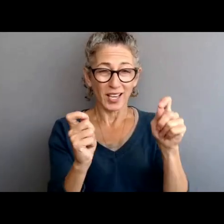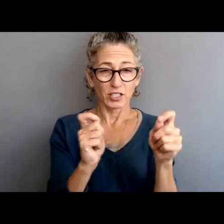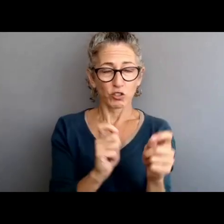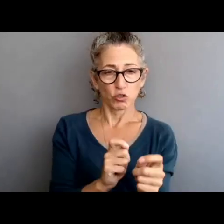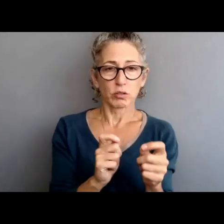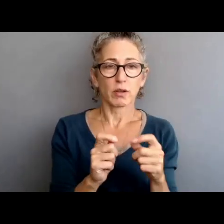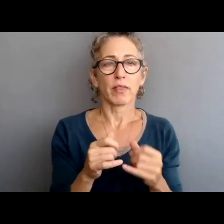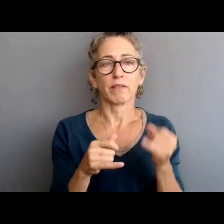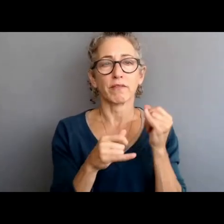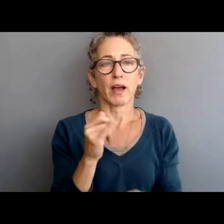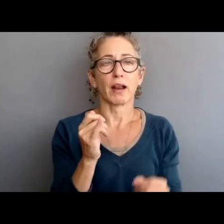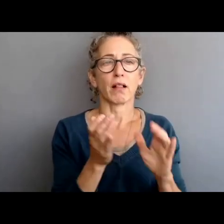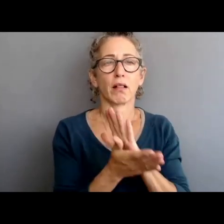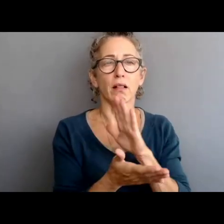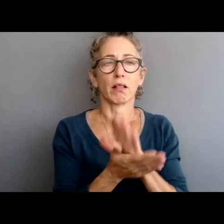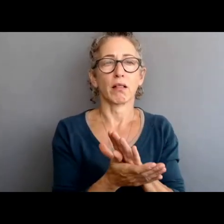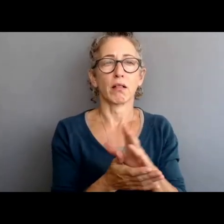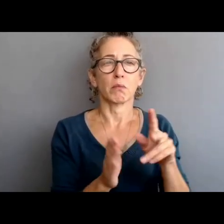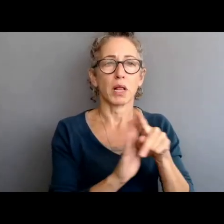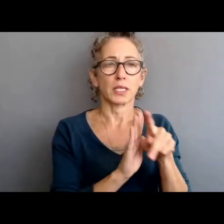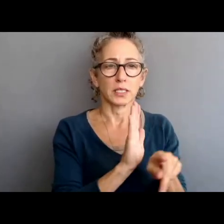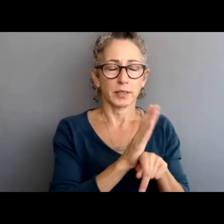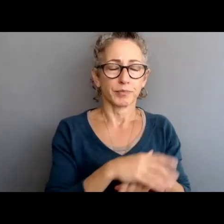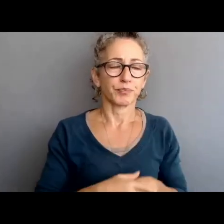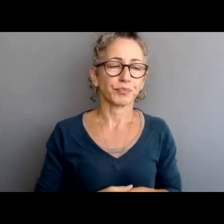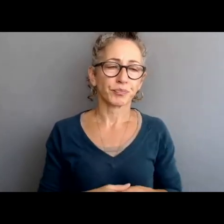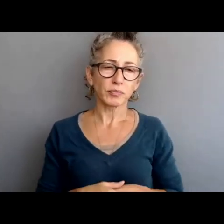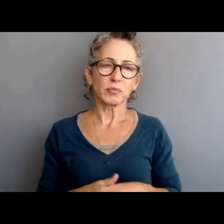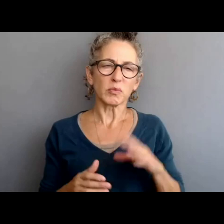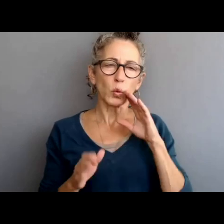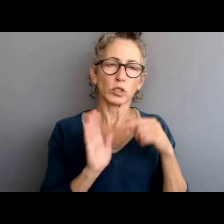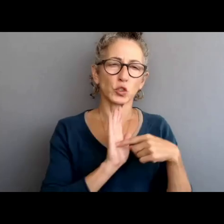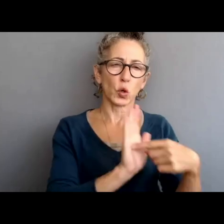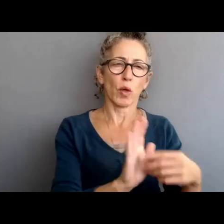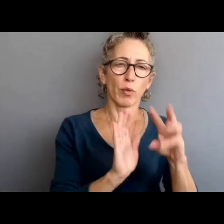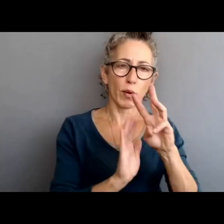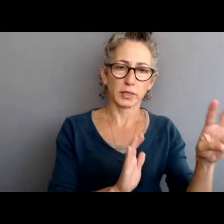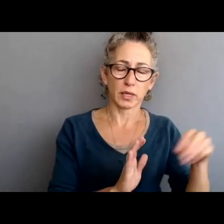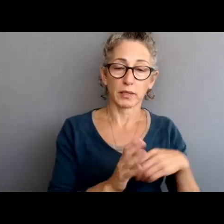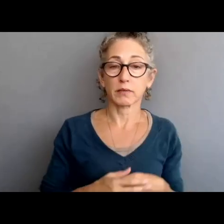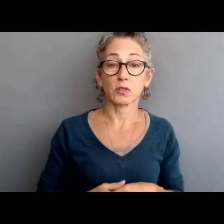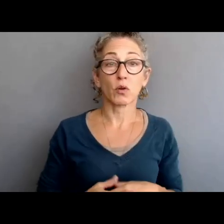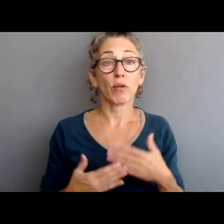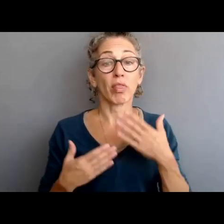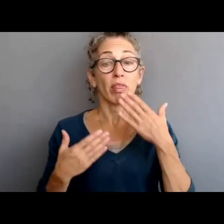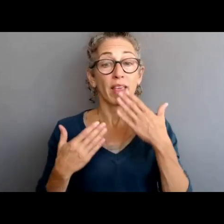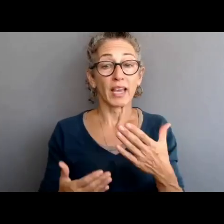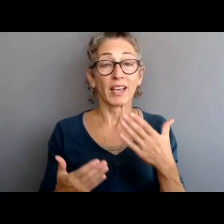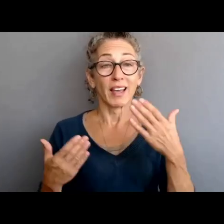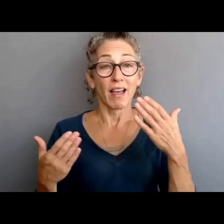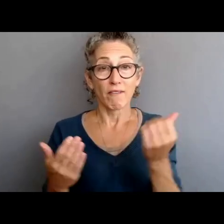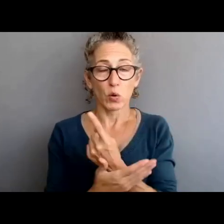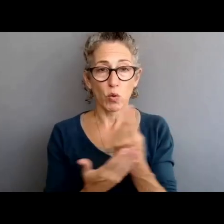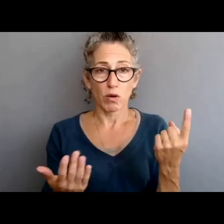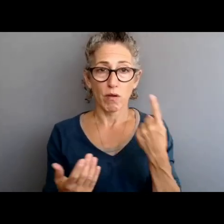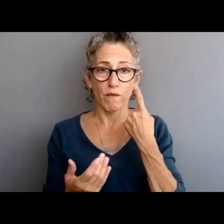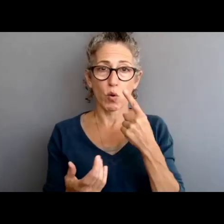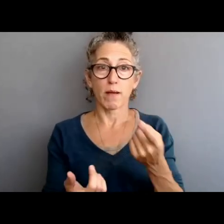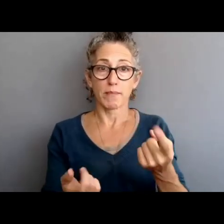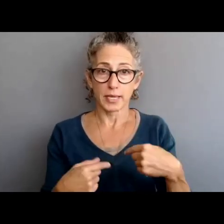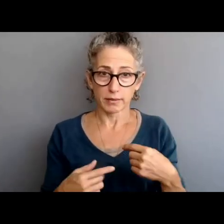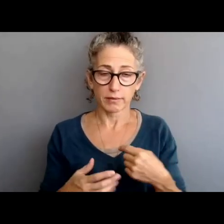So with that, I will turn it over to my colleagues. But again, just want to thank everyone again for your participation